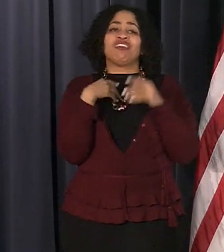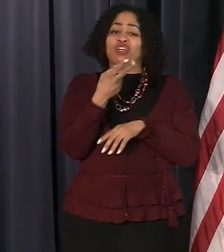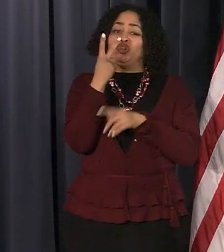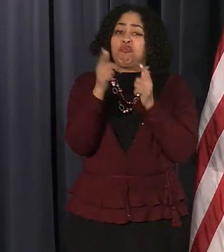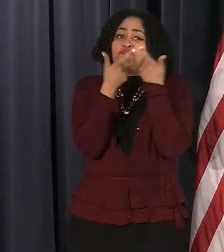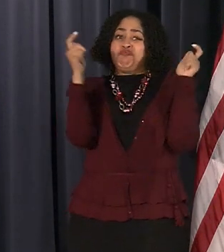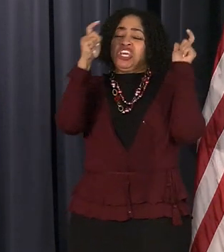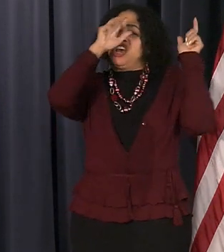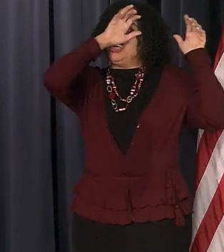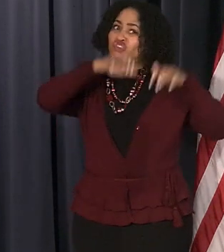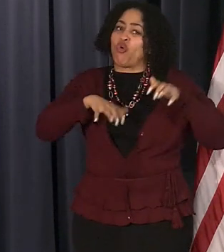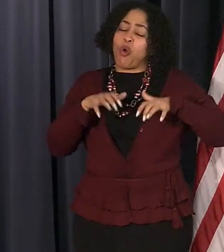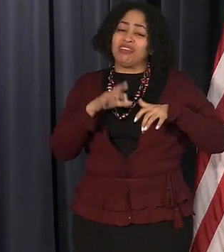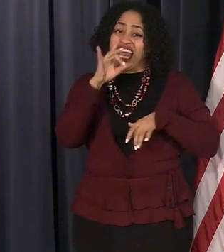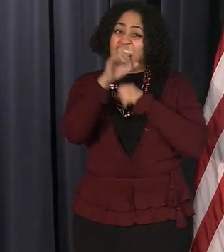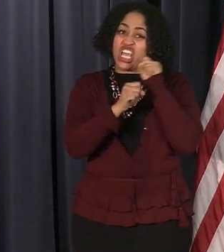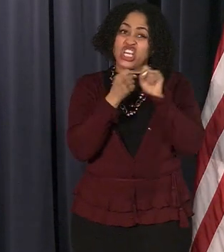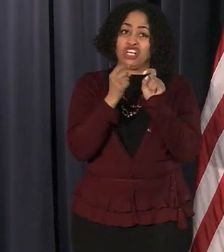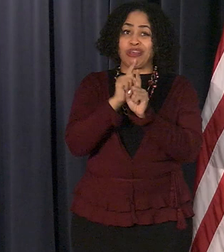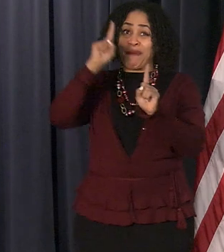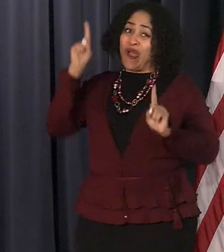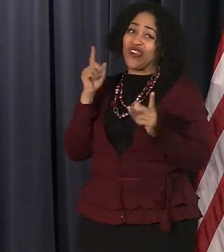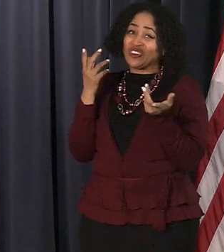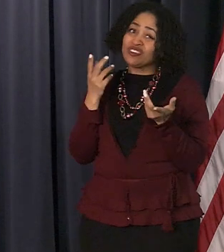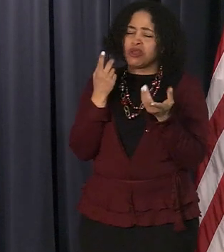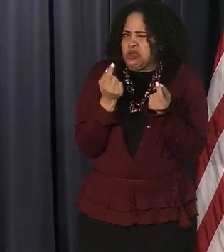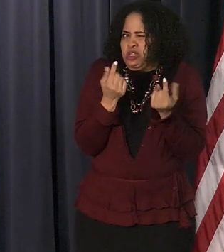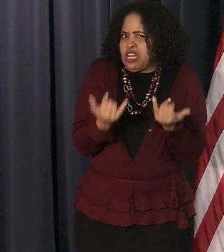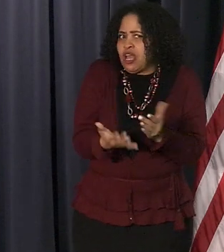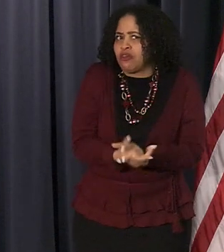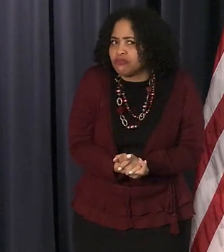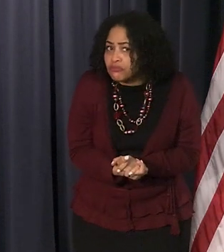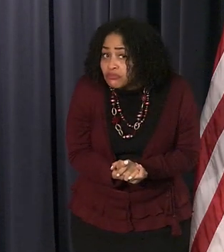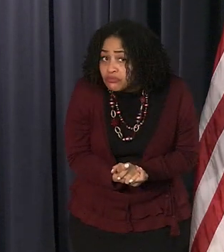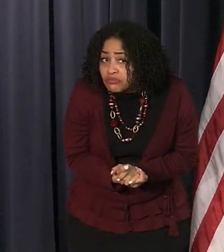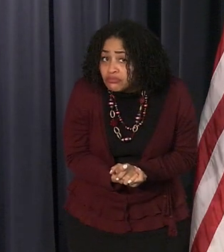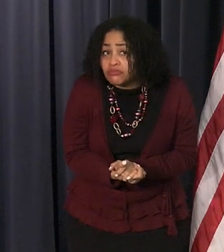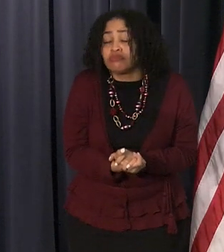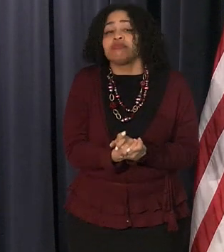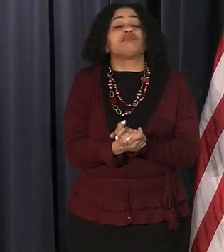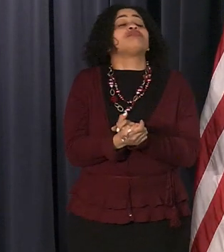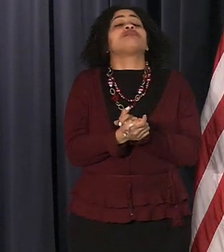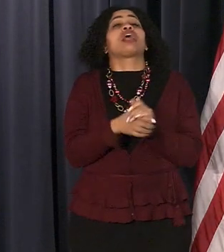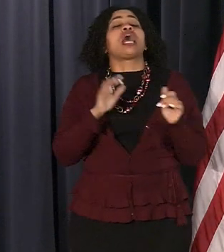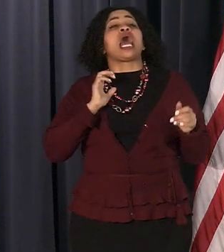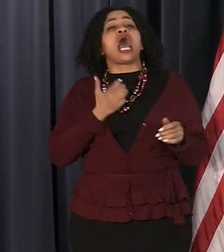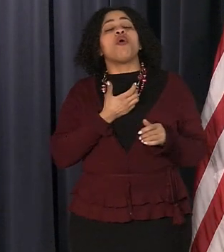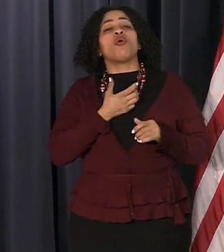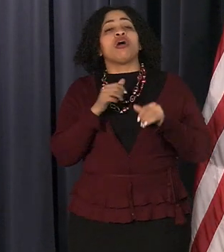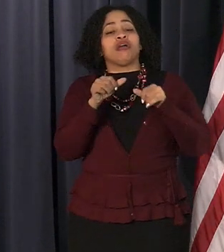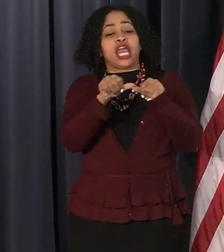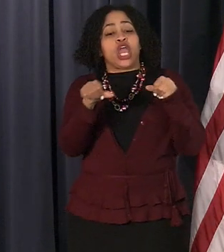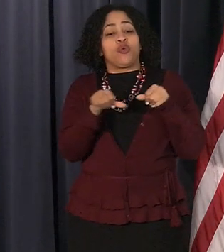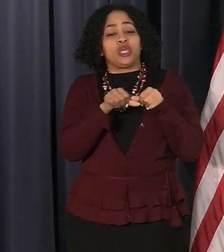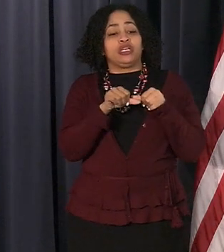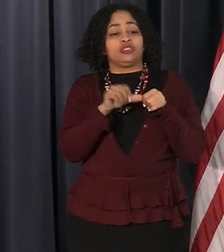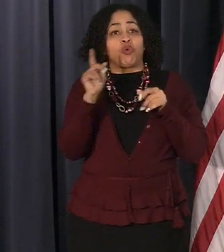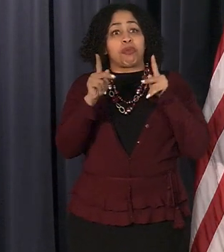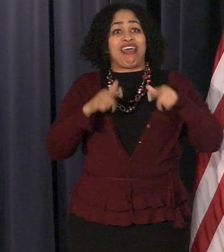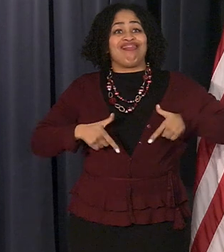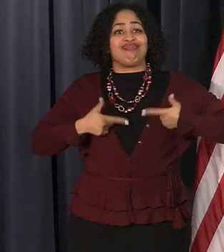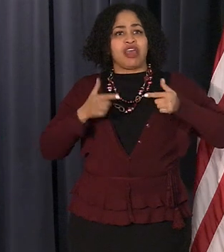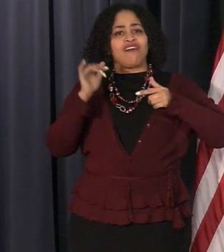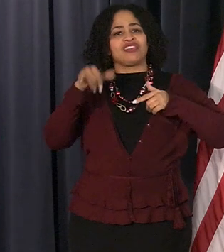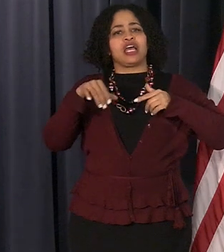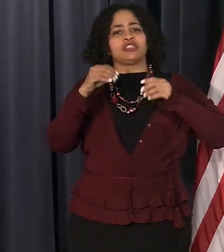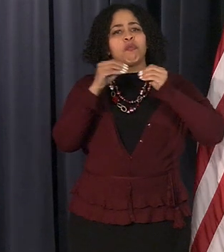so what do we do about it uh our low-lying neighborhoods uh it was